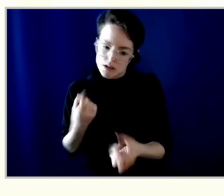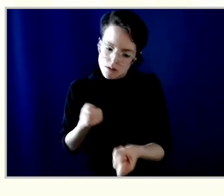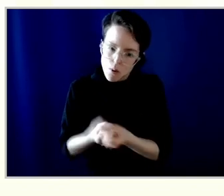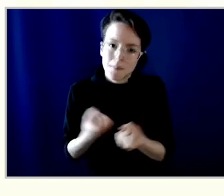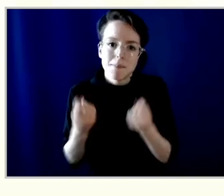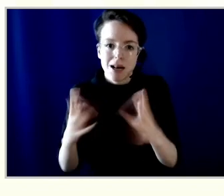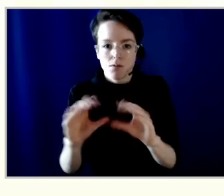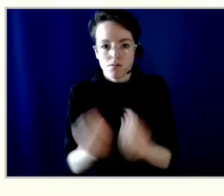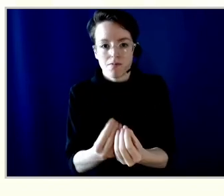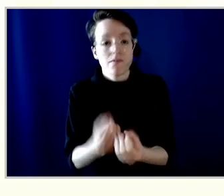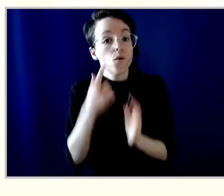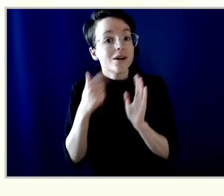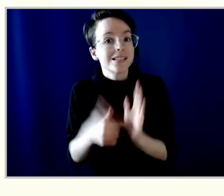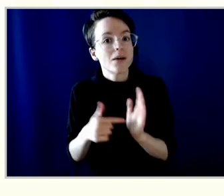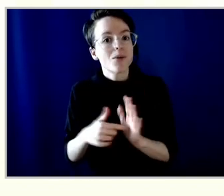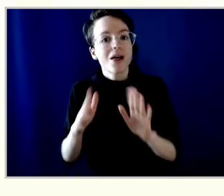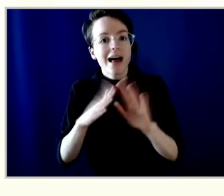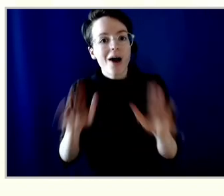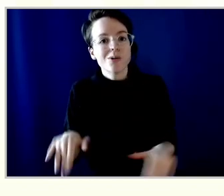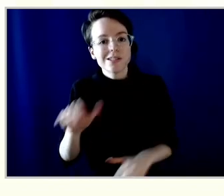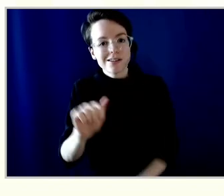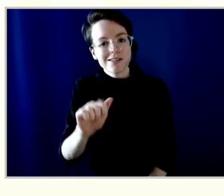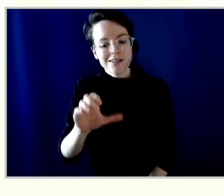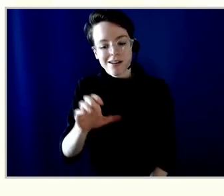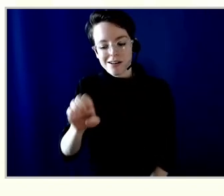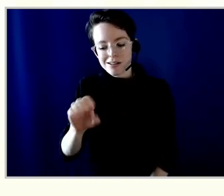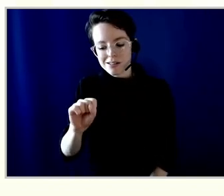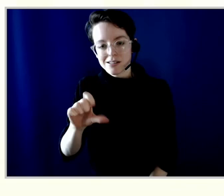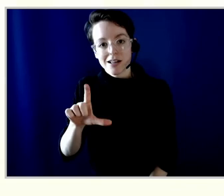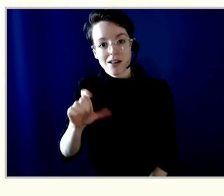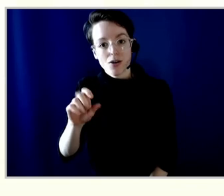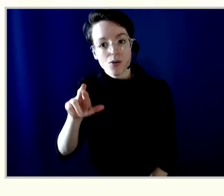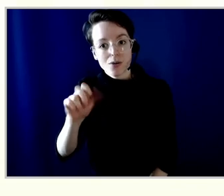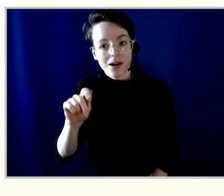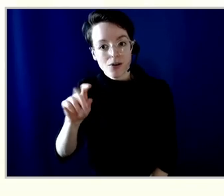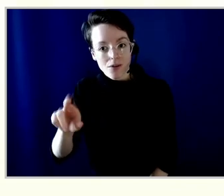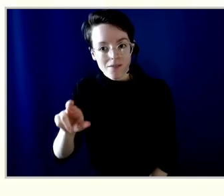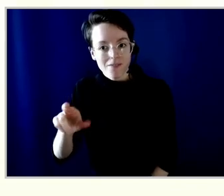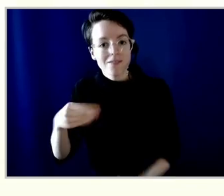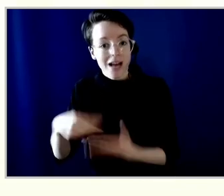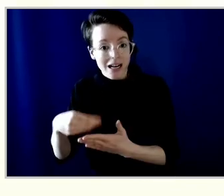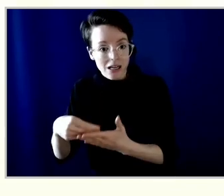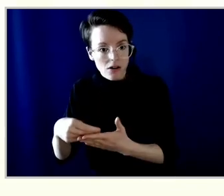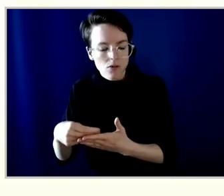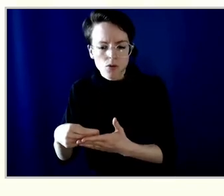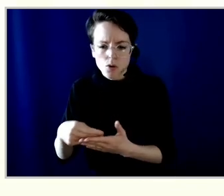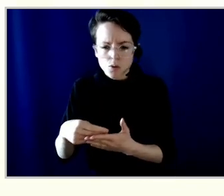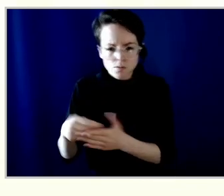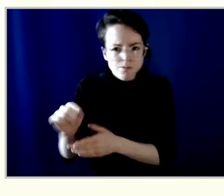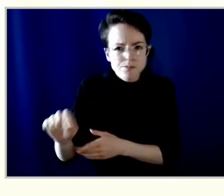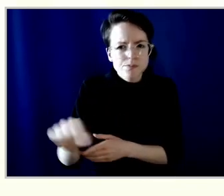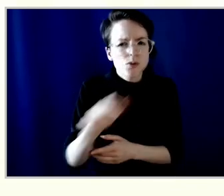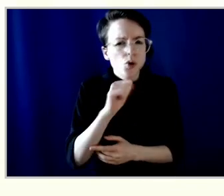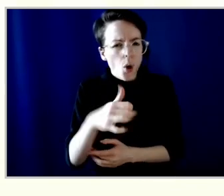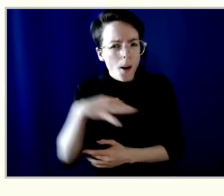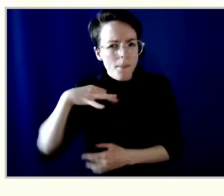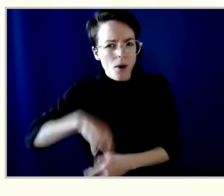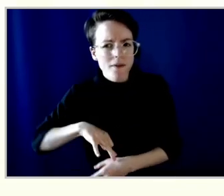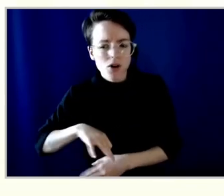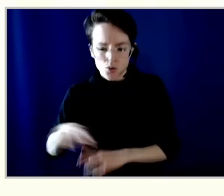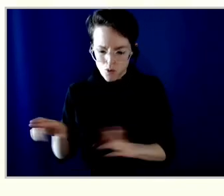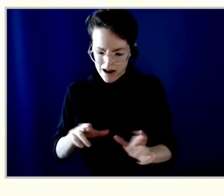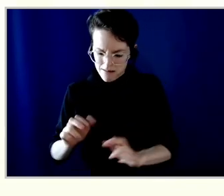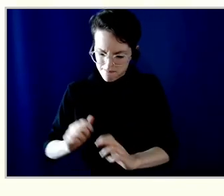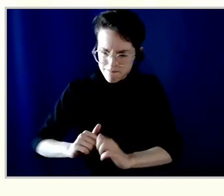our housing accelerator fund where we look to do pre-construction work with not-for-profits who, you know, have the ability to then pull